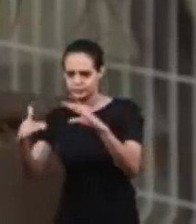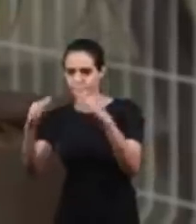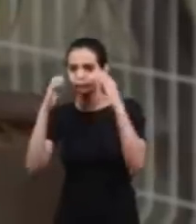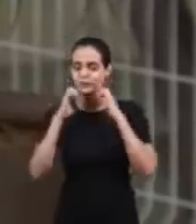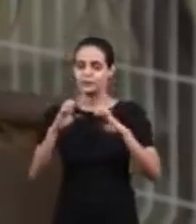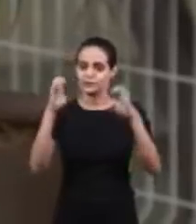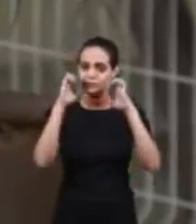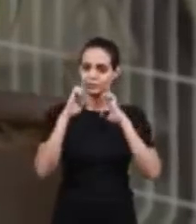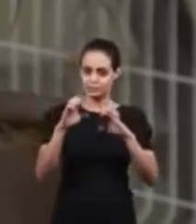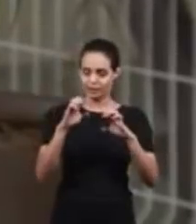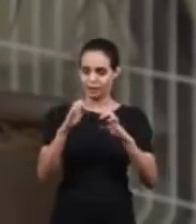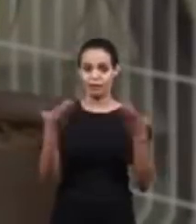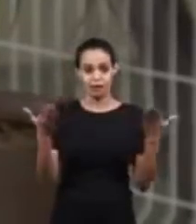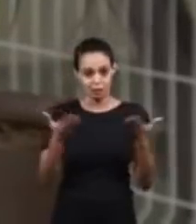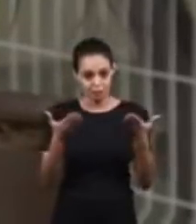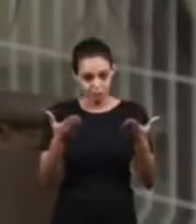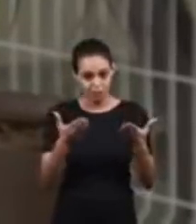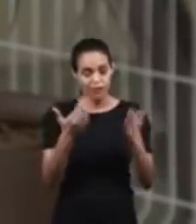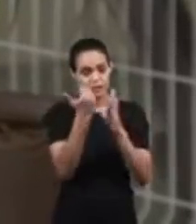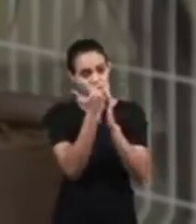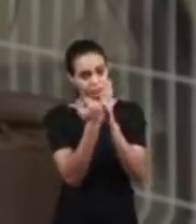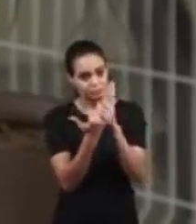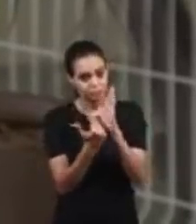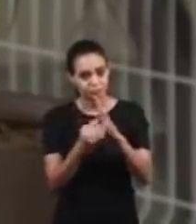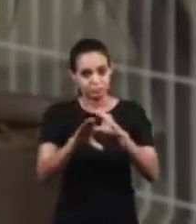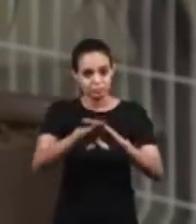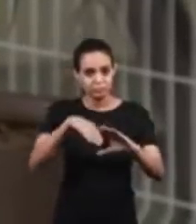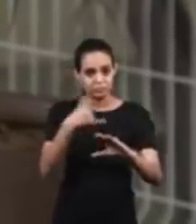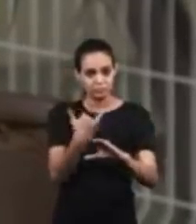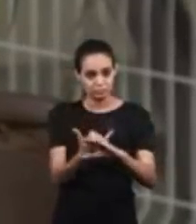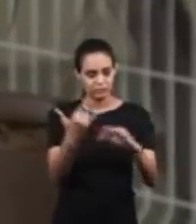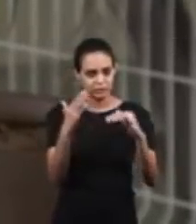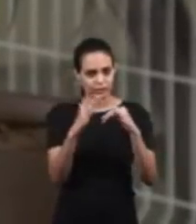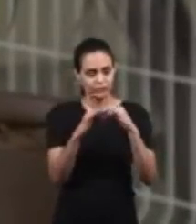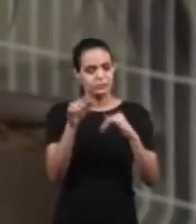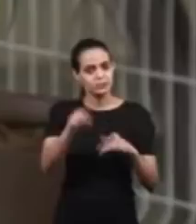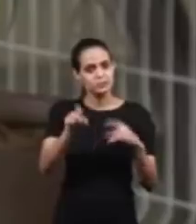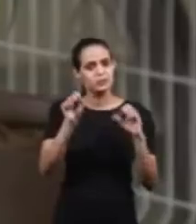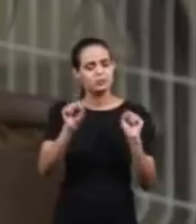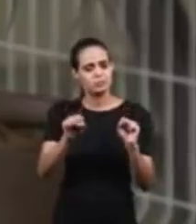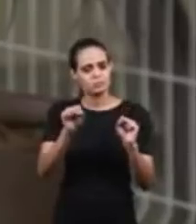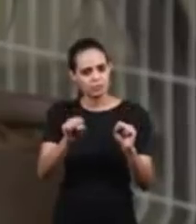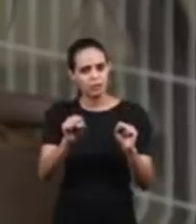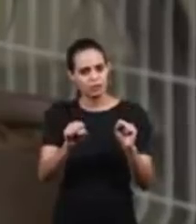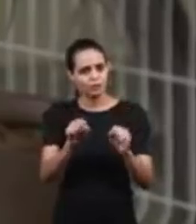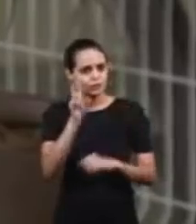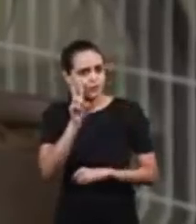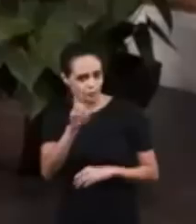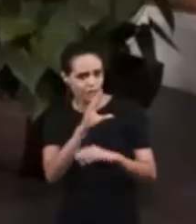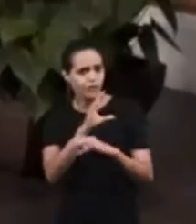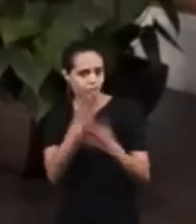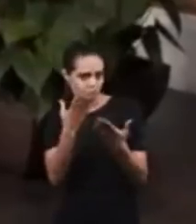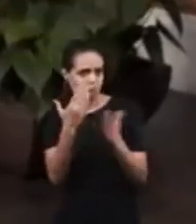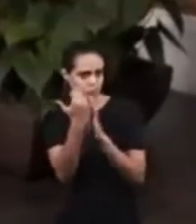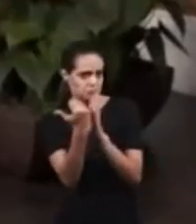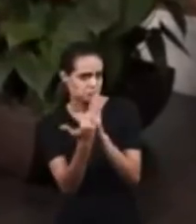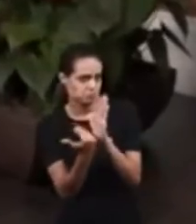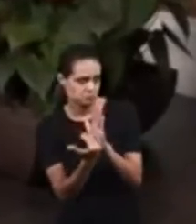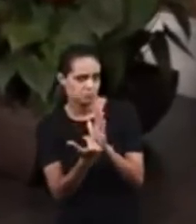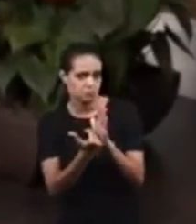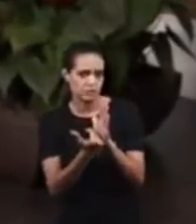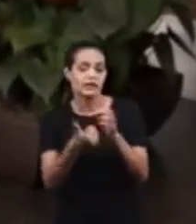the links of the services to evangelize This program, for example, is found there And you can watch as many times as you want